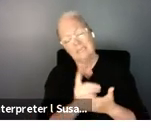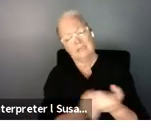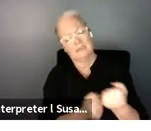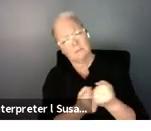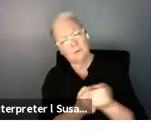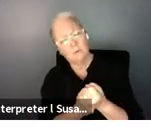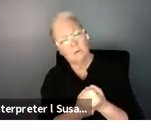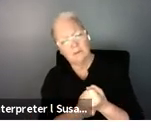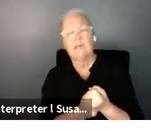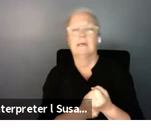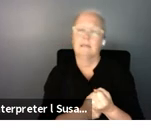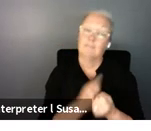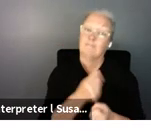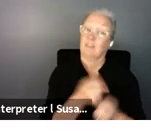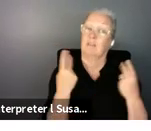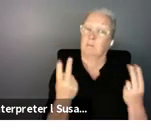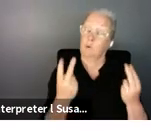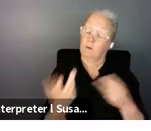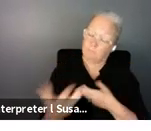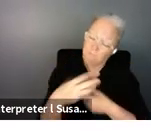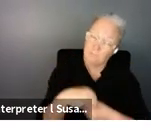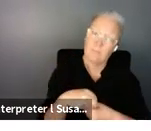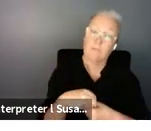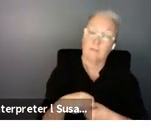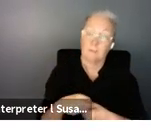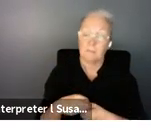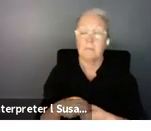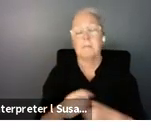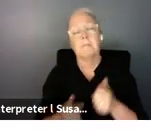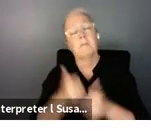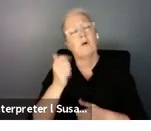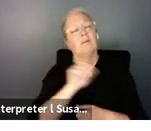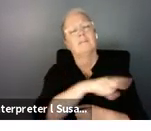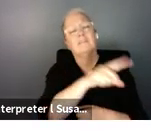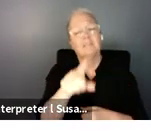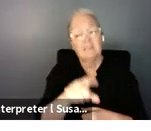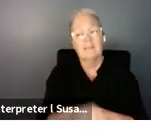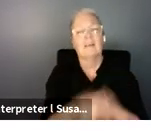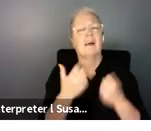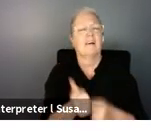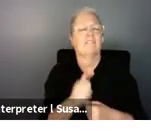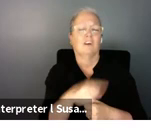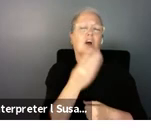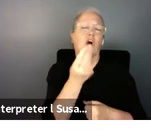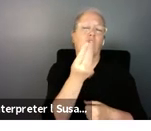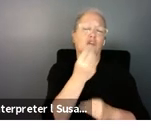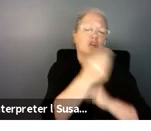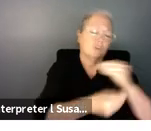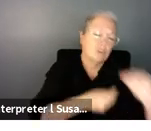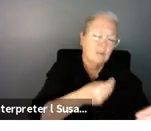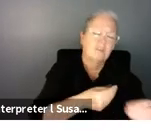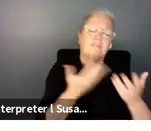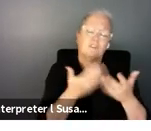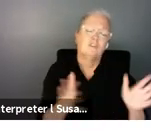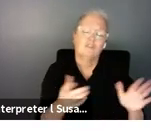key and of course you know in most countries this has been supplemented by cash transfers and has already been highlighted that is the